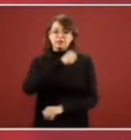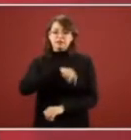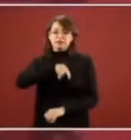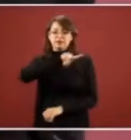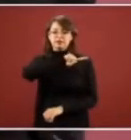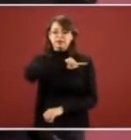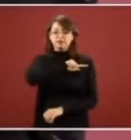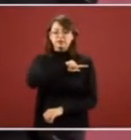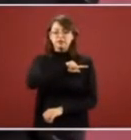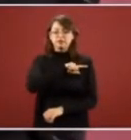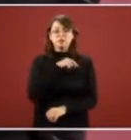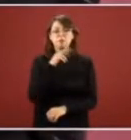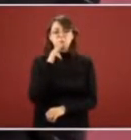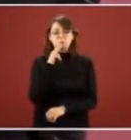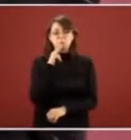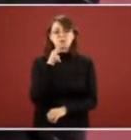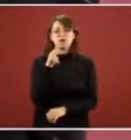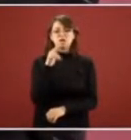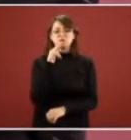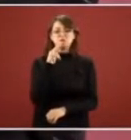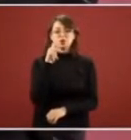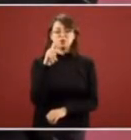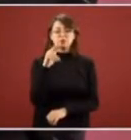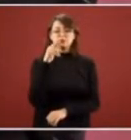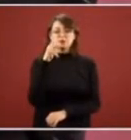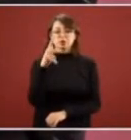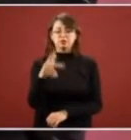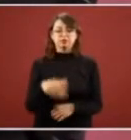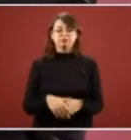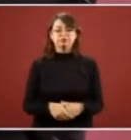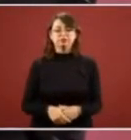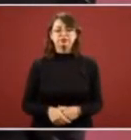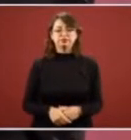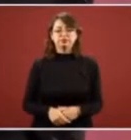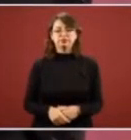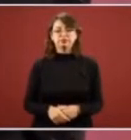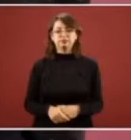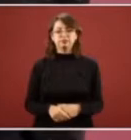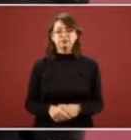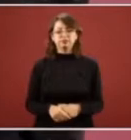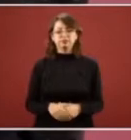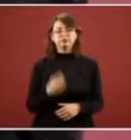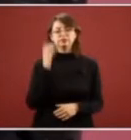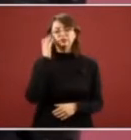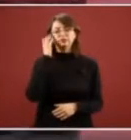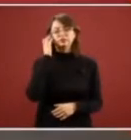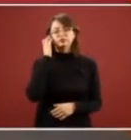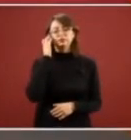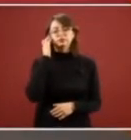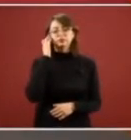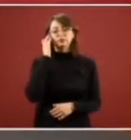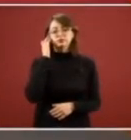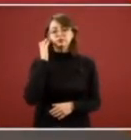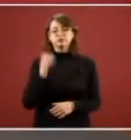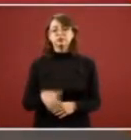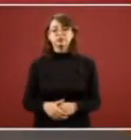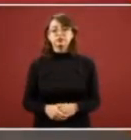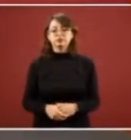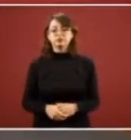de salud pública of public health que vamos